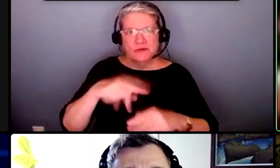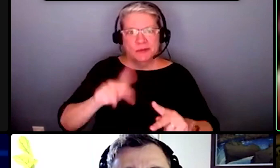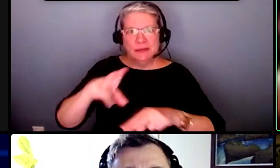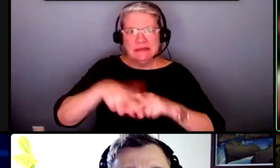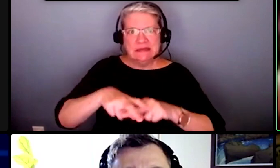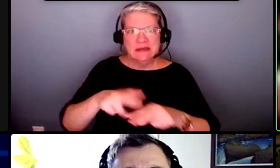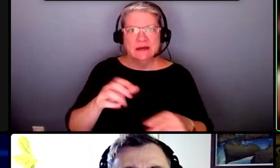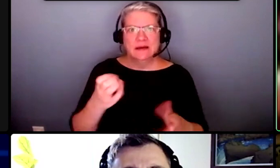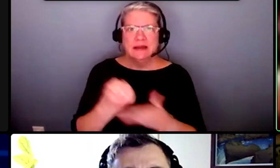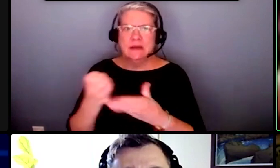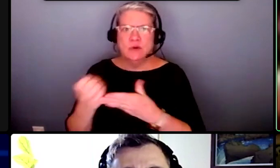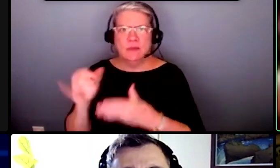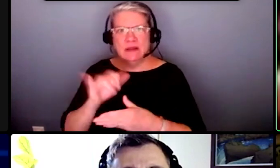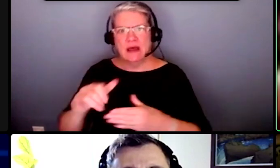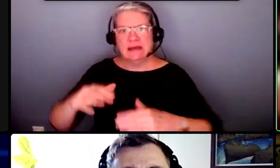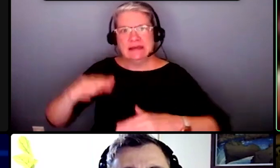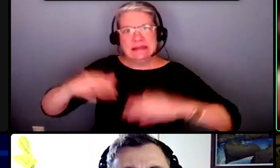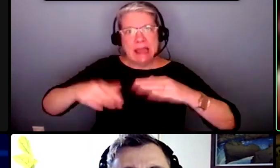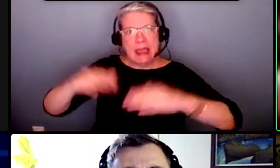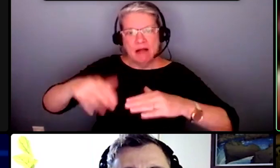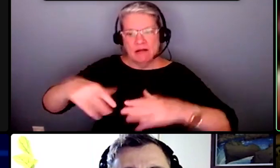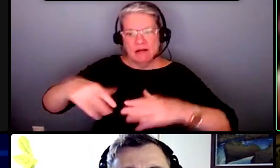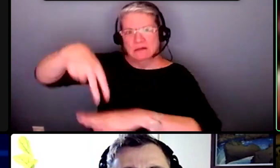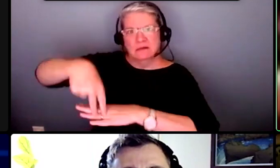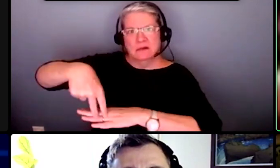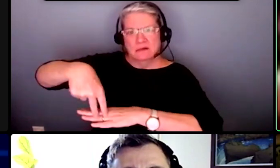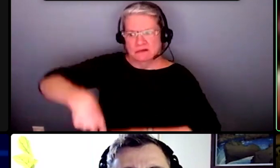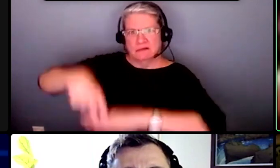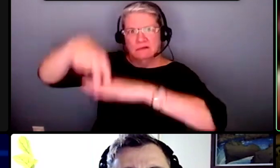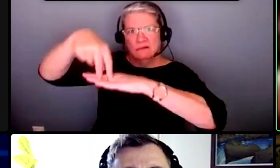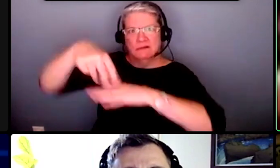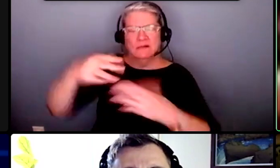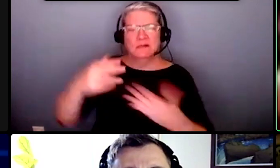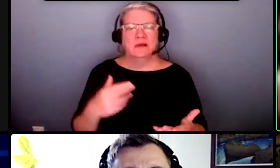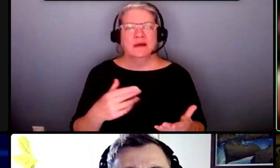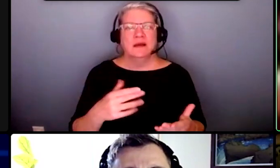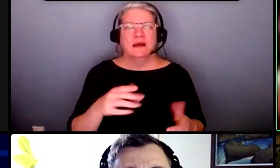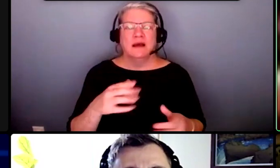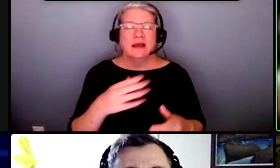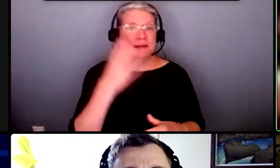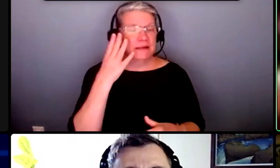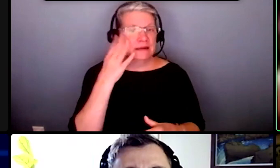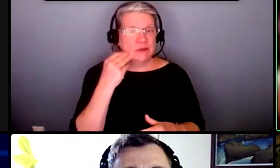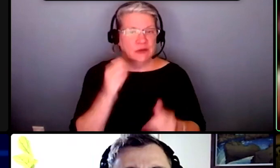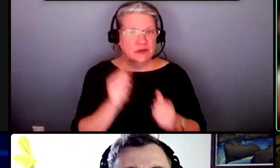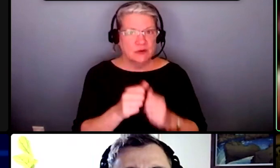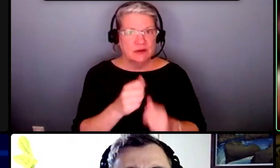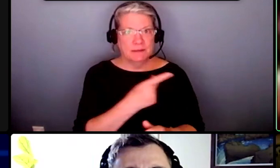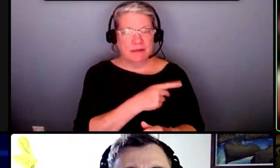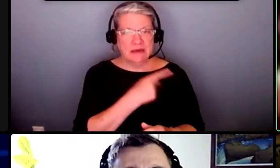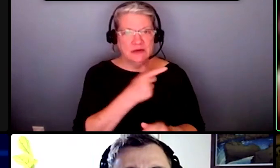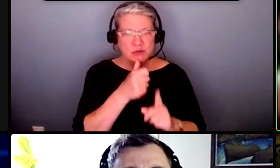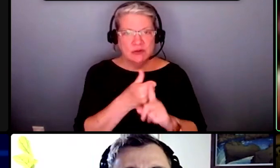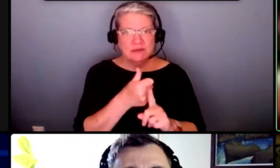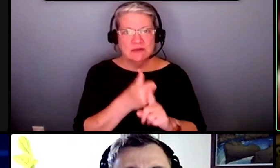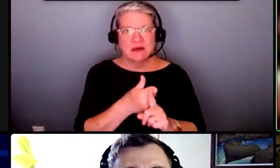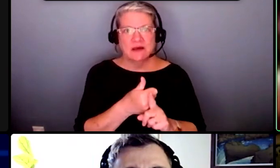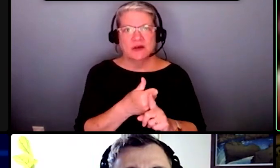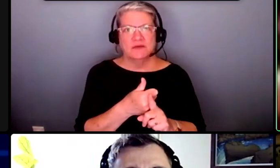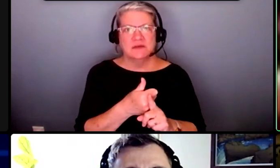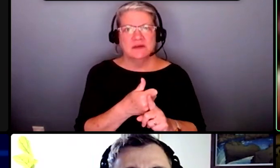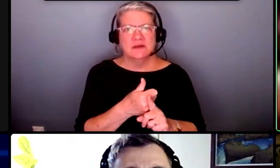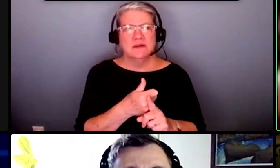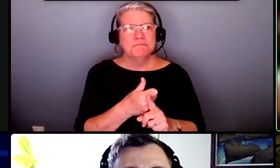like accessible scales and so forth and we i've had experience with patients where we have been able to take care of our patients with